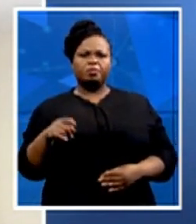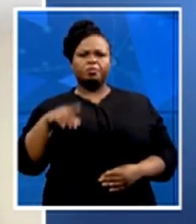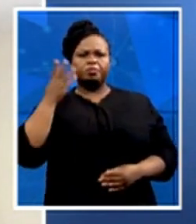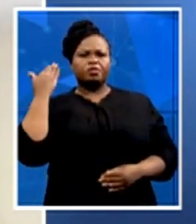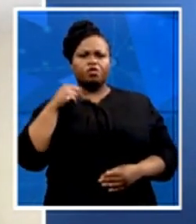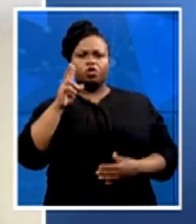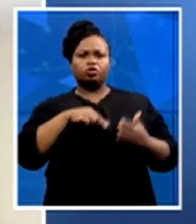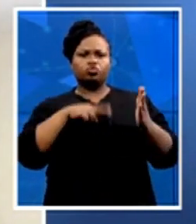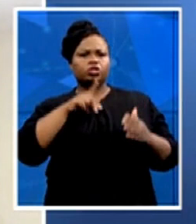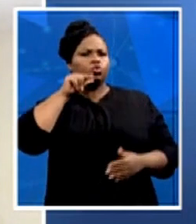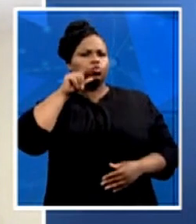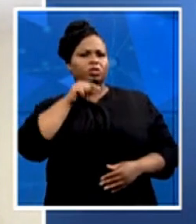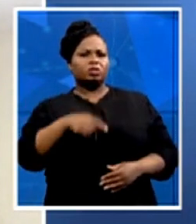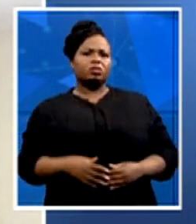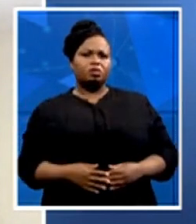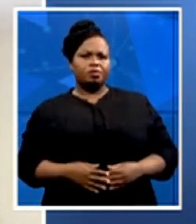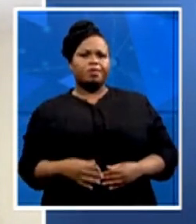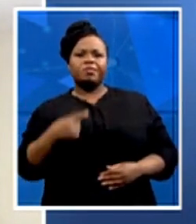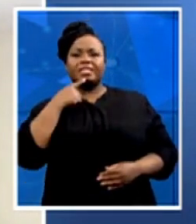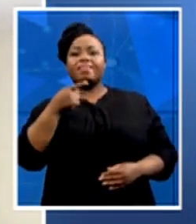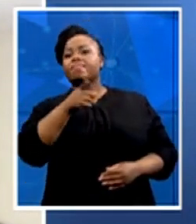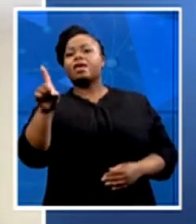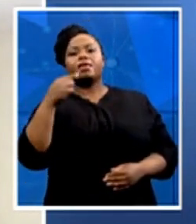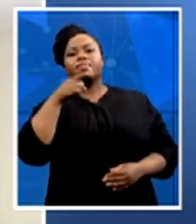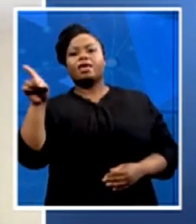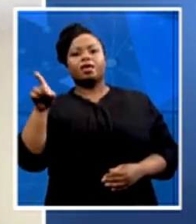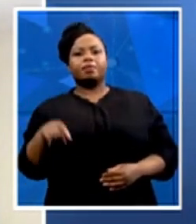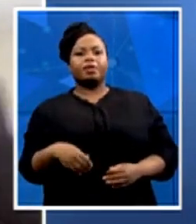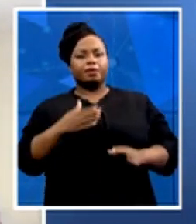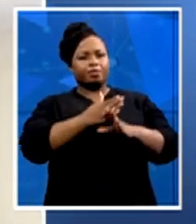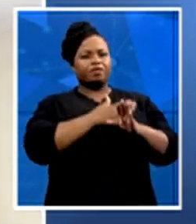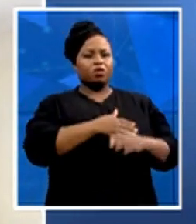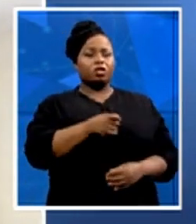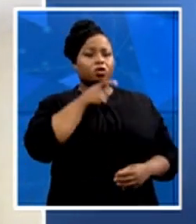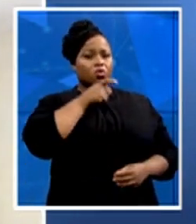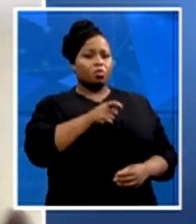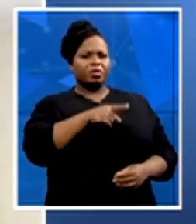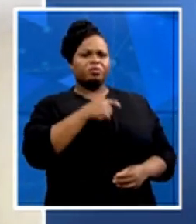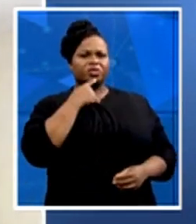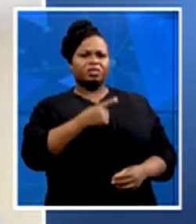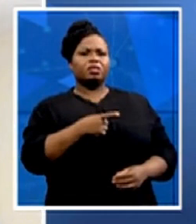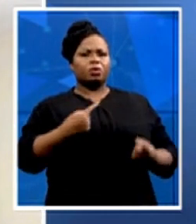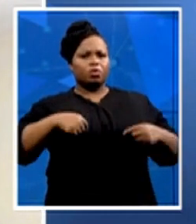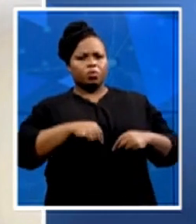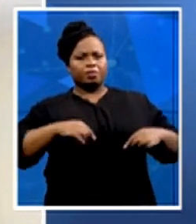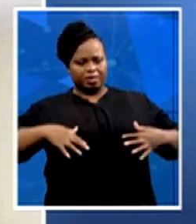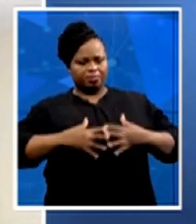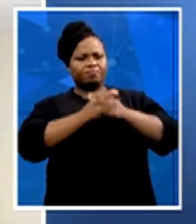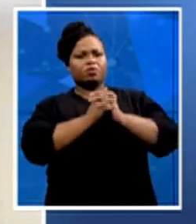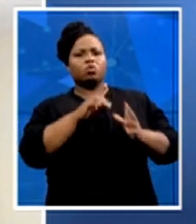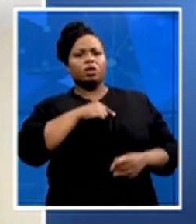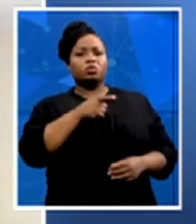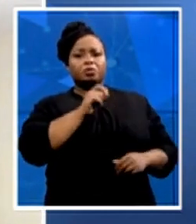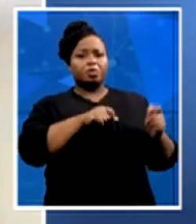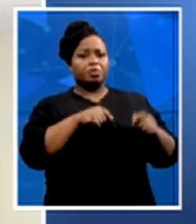but in my previous comment, I actually indicated that, you know, we need to come together because these people who are tweeting, they are professionals, they are academics, come from different